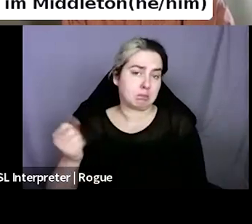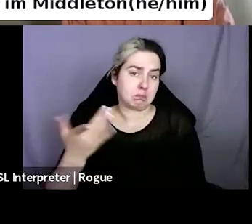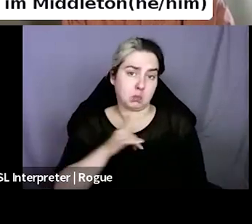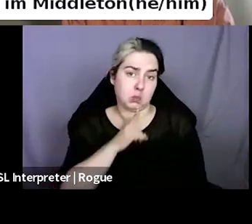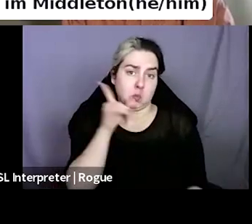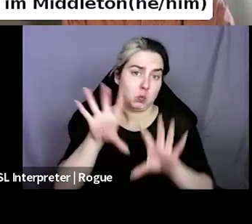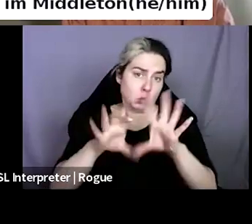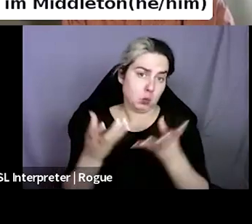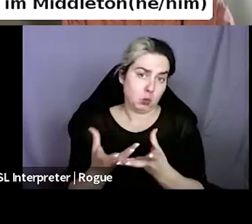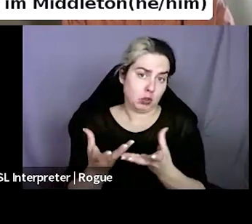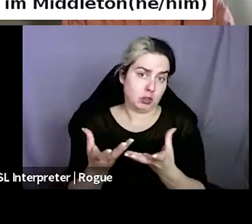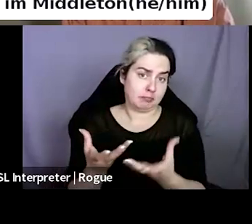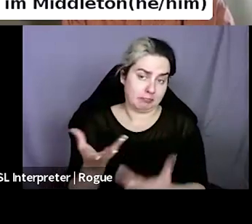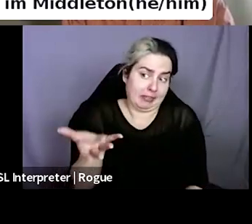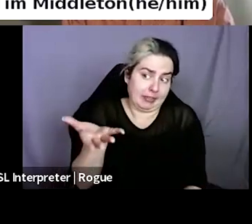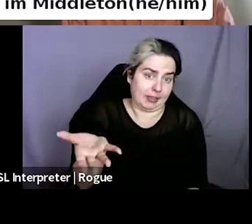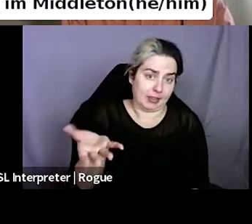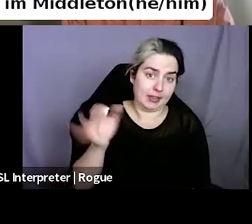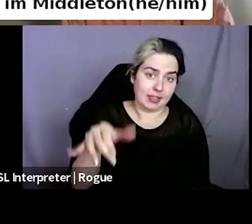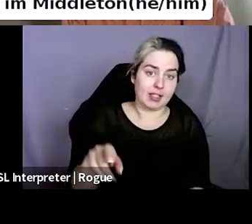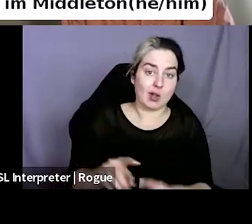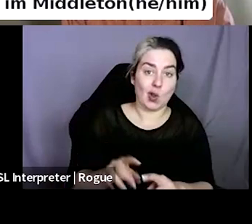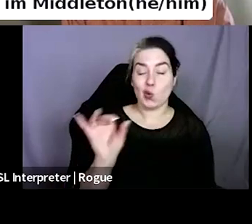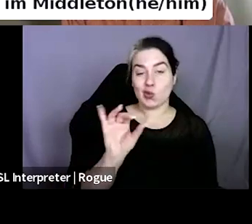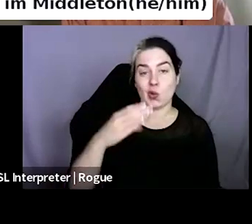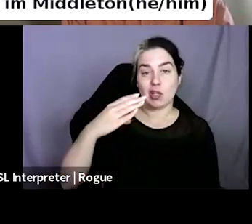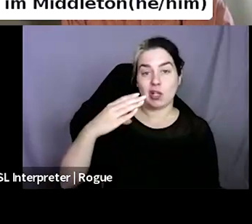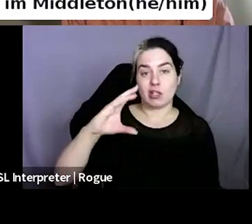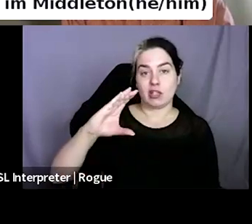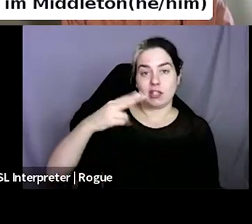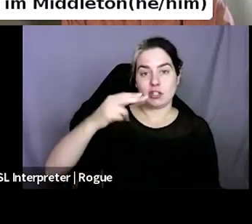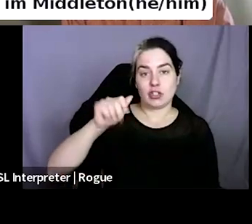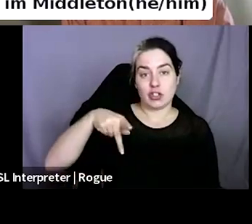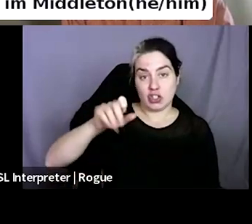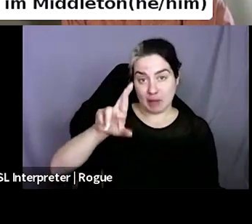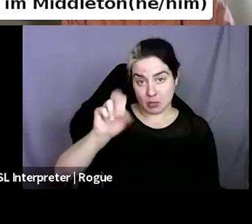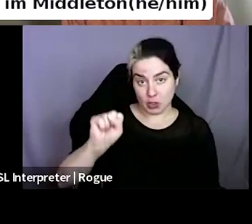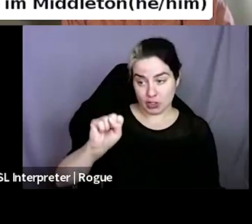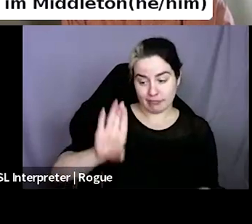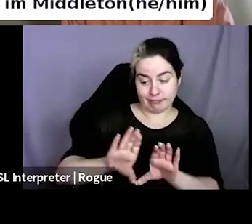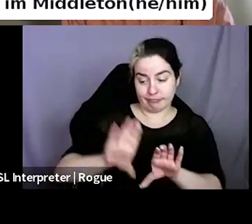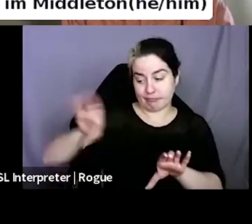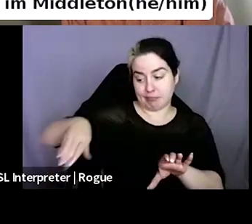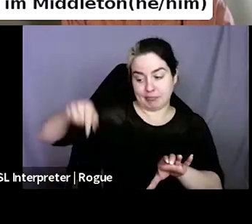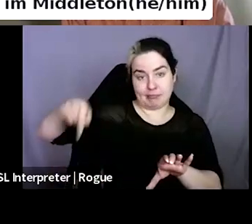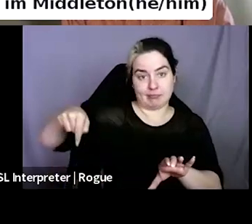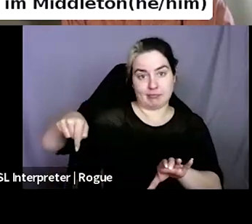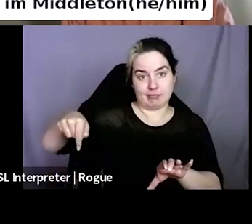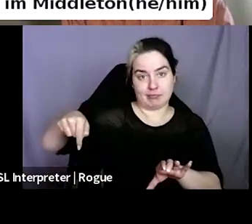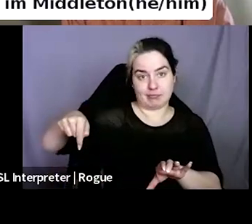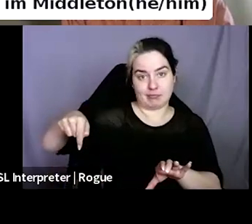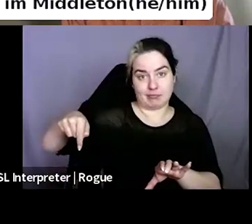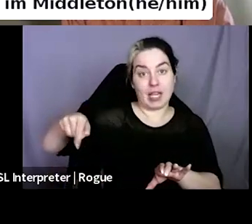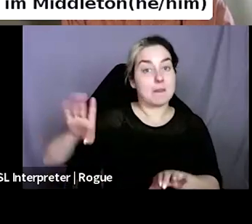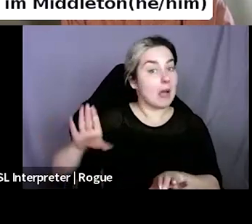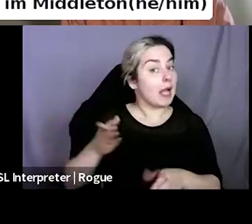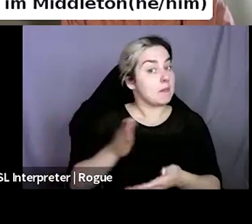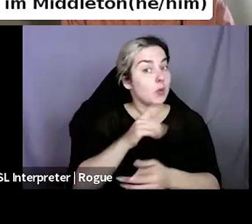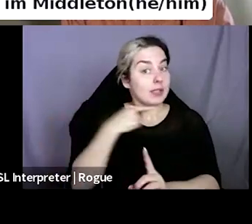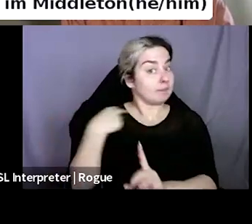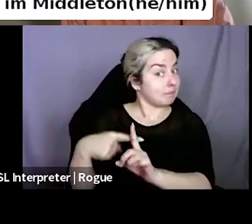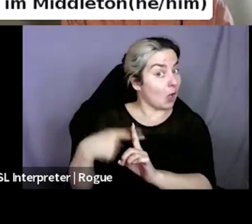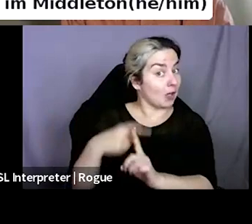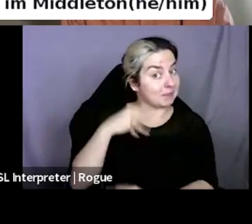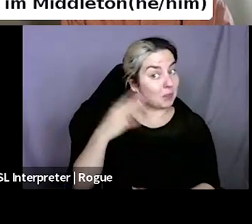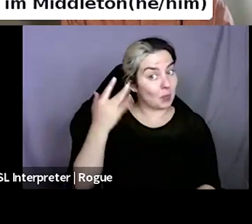we also have a chapters, um, within two blocks from us chapters has actually been really good for us because they don't order in their store. So